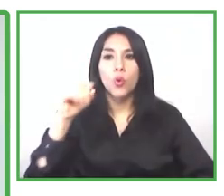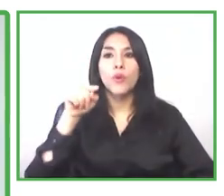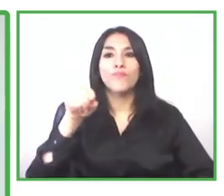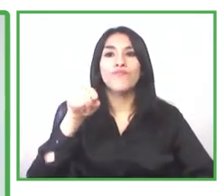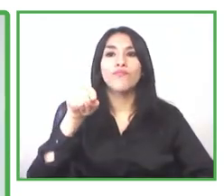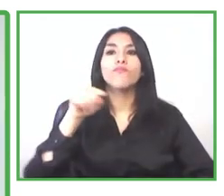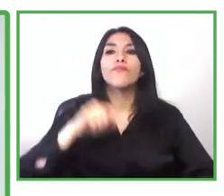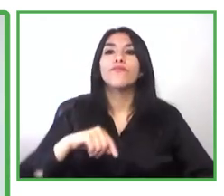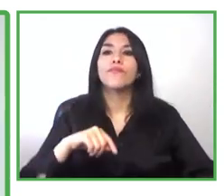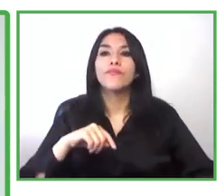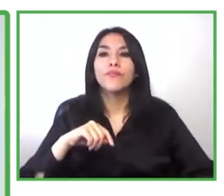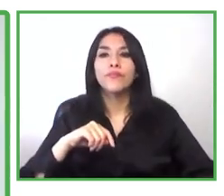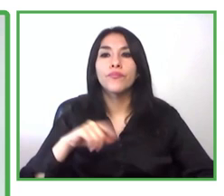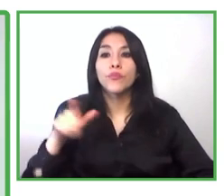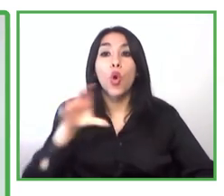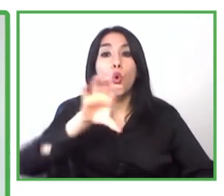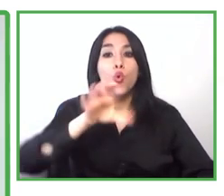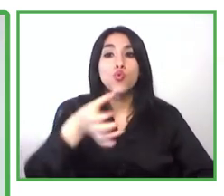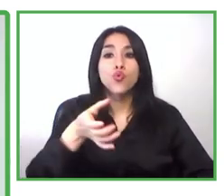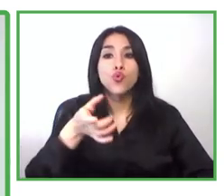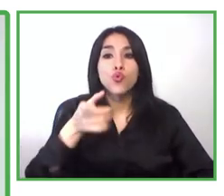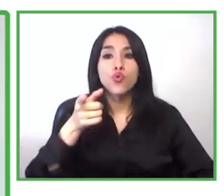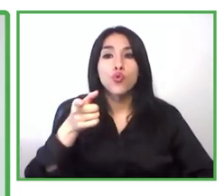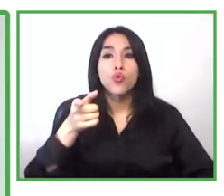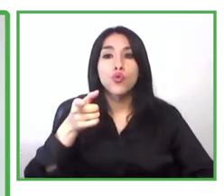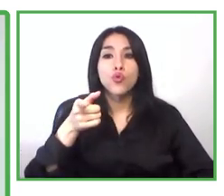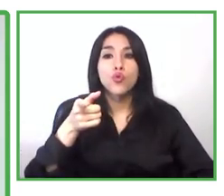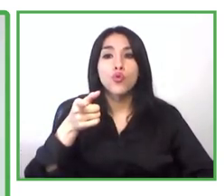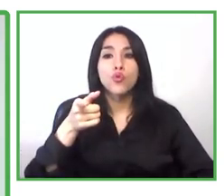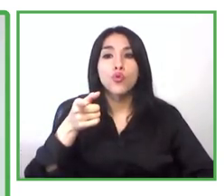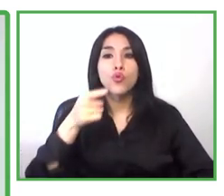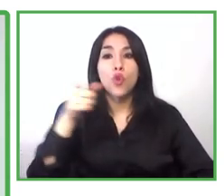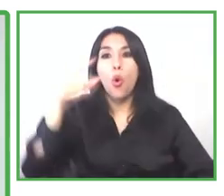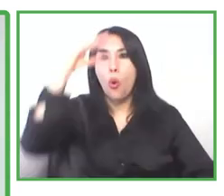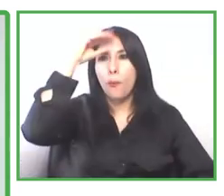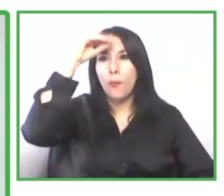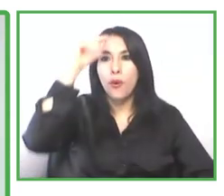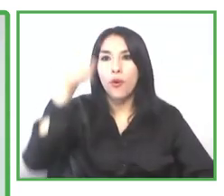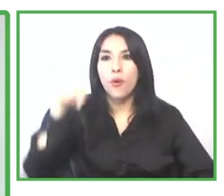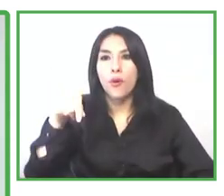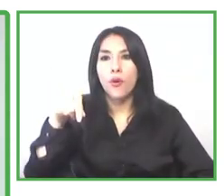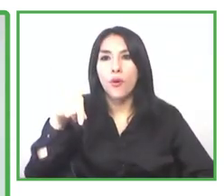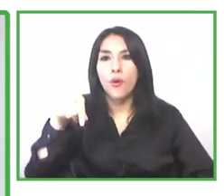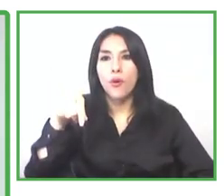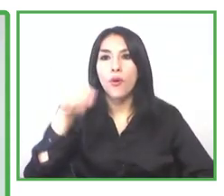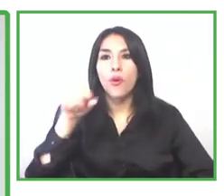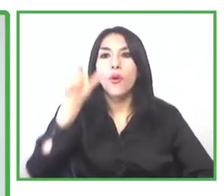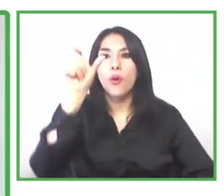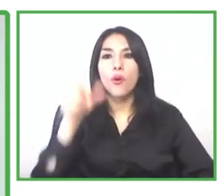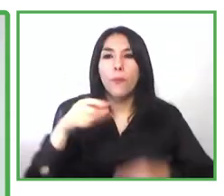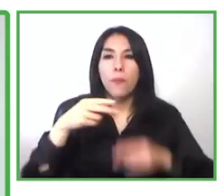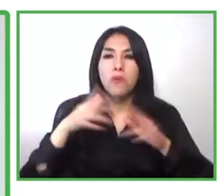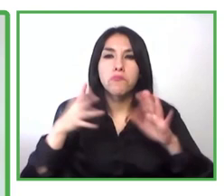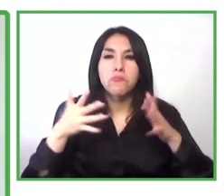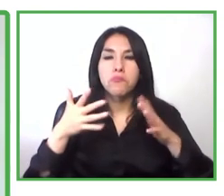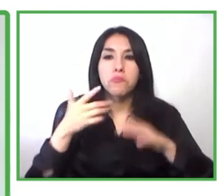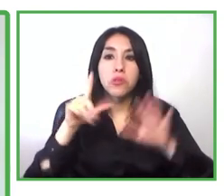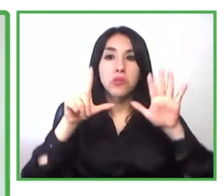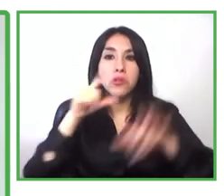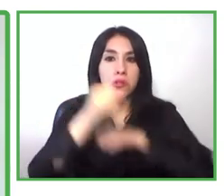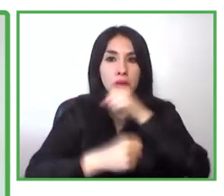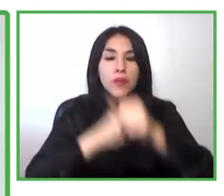and the presentation is going to be led by john tomta john has more than three years and organizing um